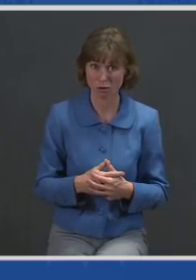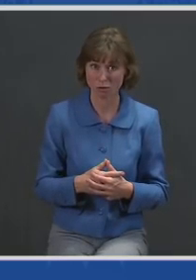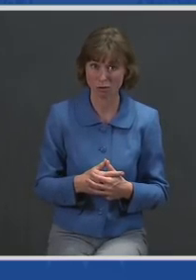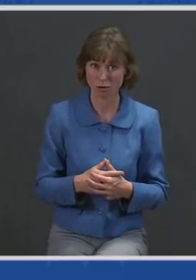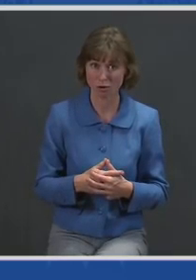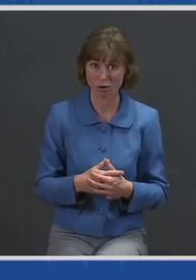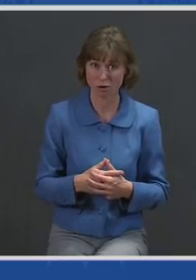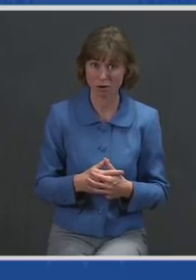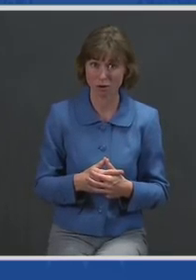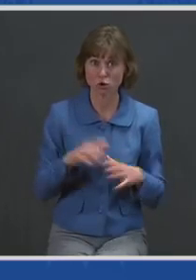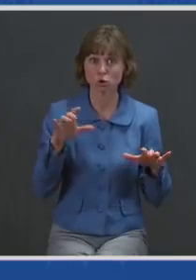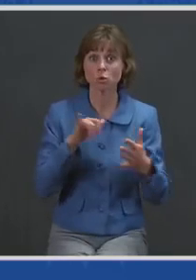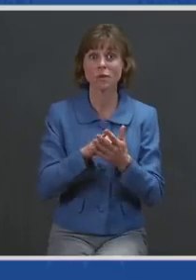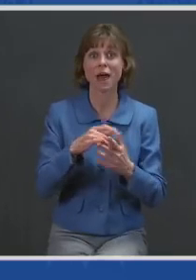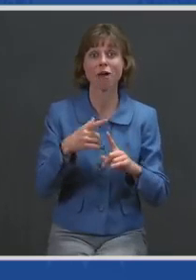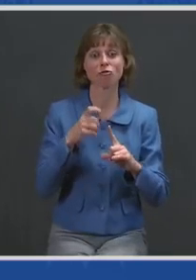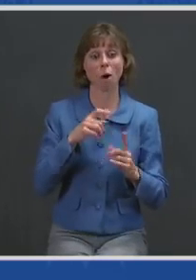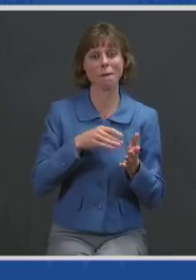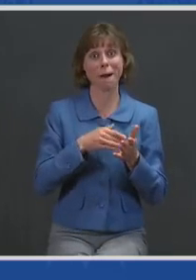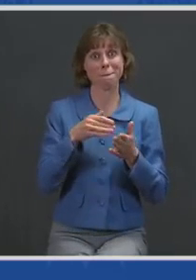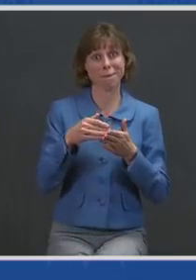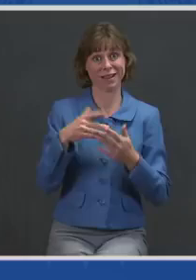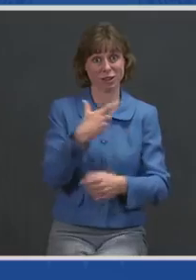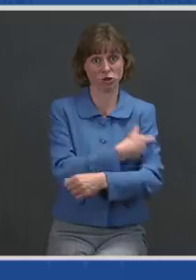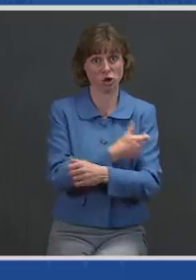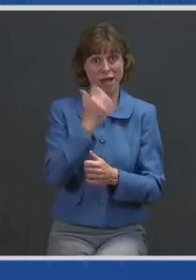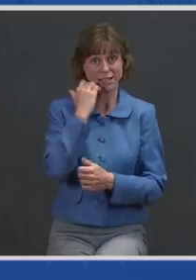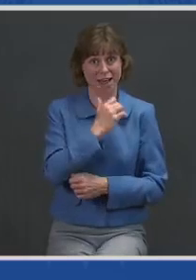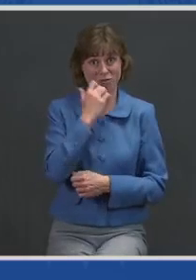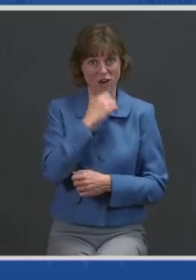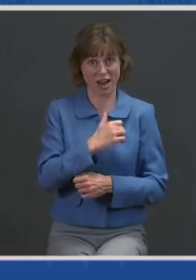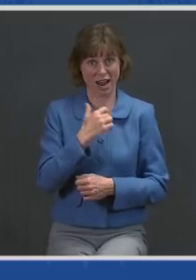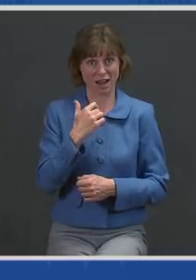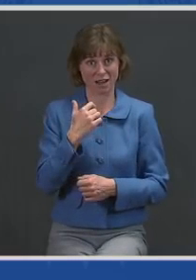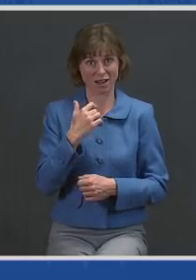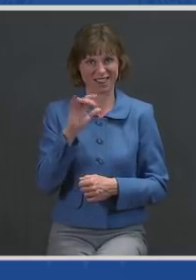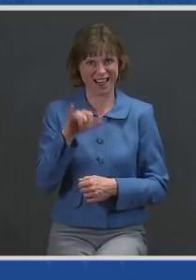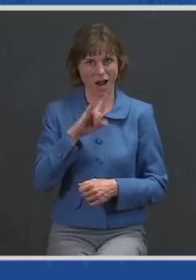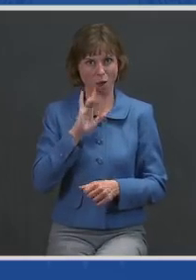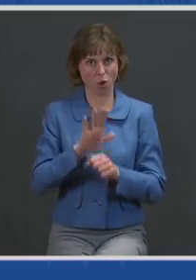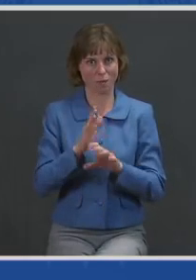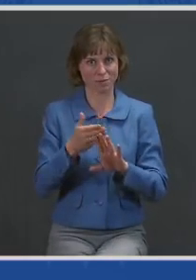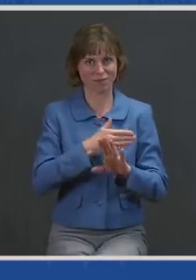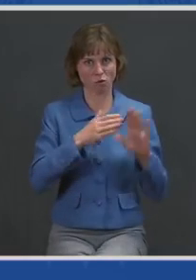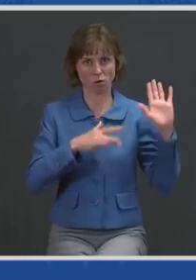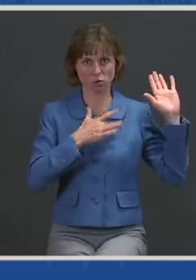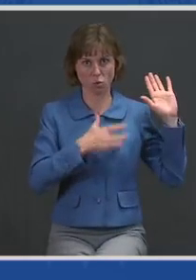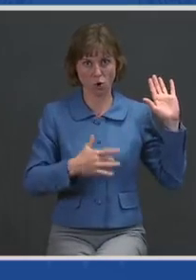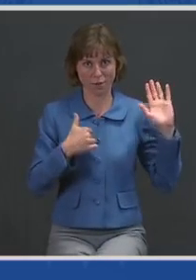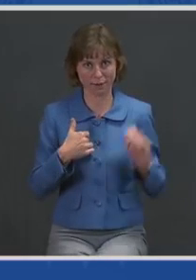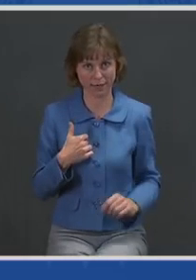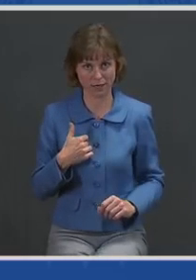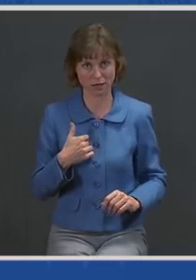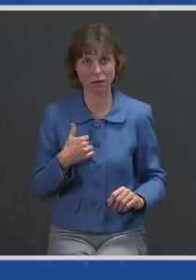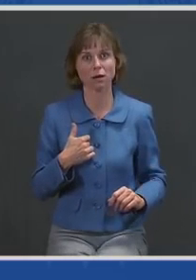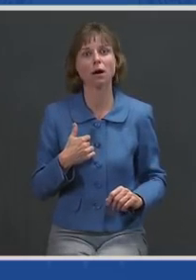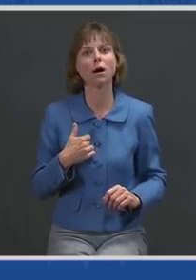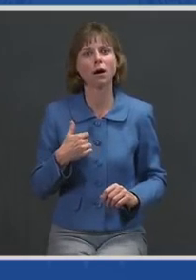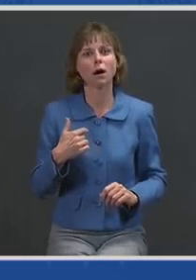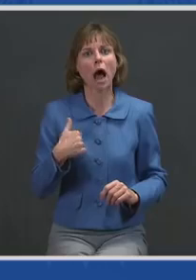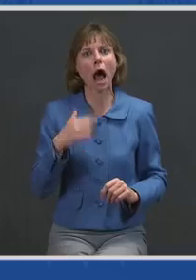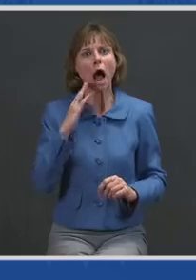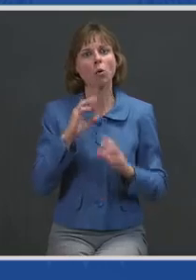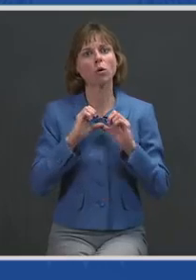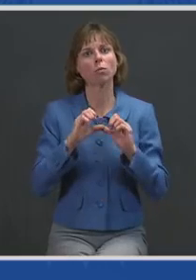million shots a day that I promised in December, before I was sworn in, to maintaining beating our current